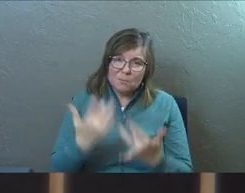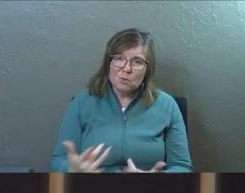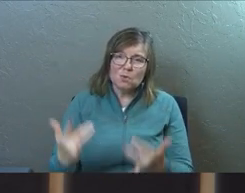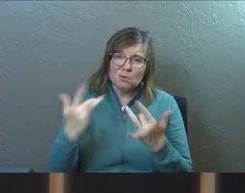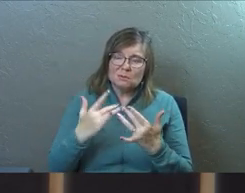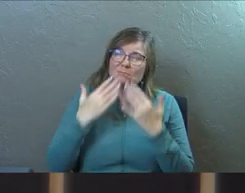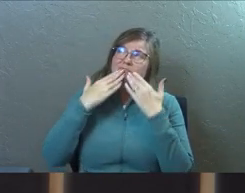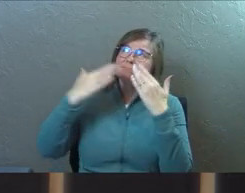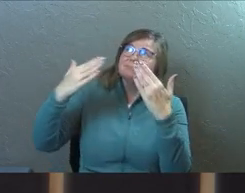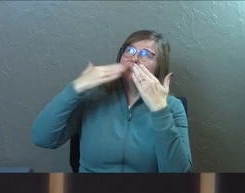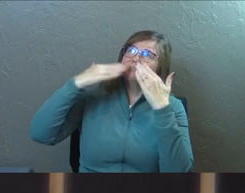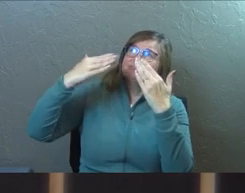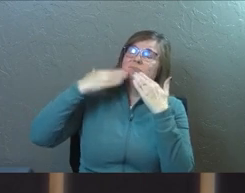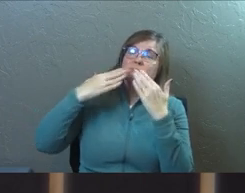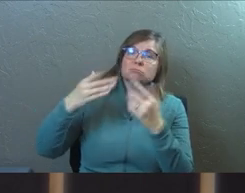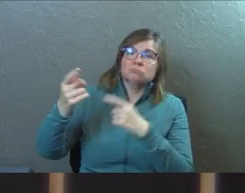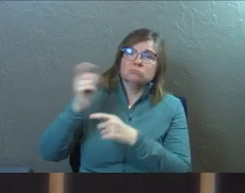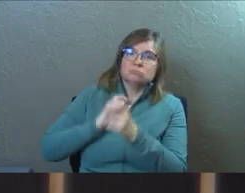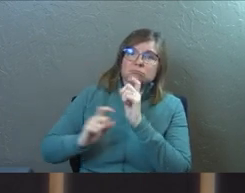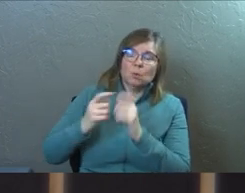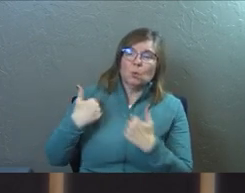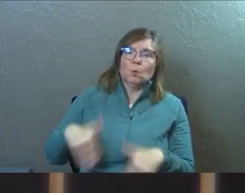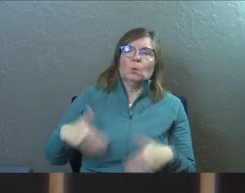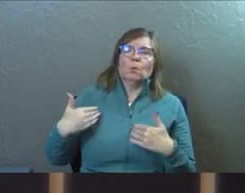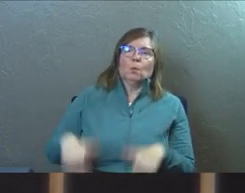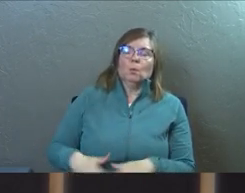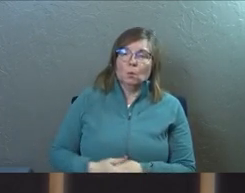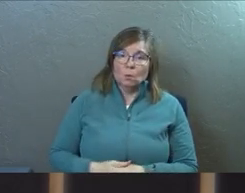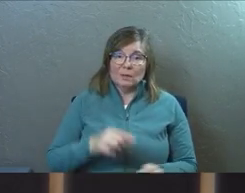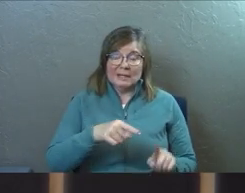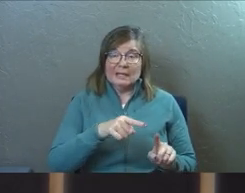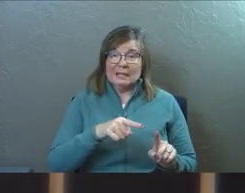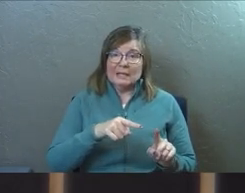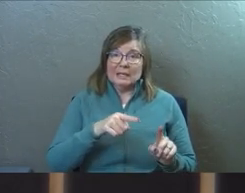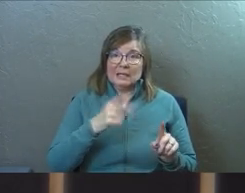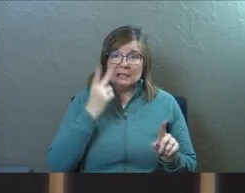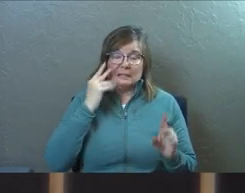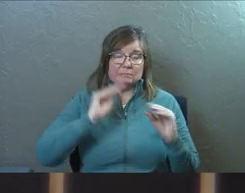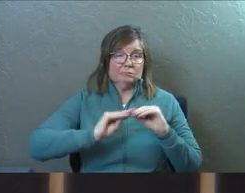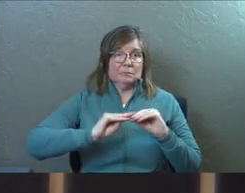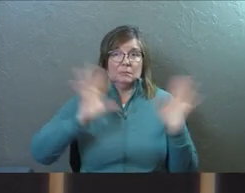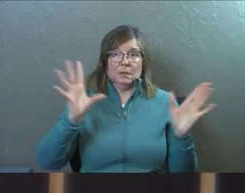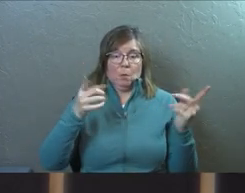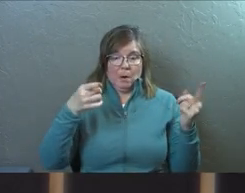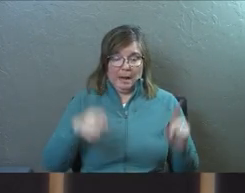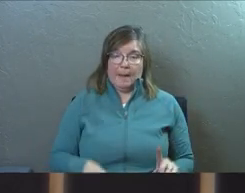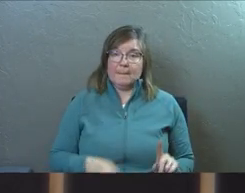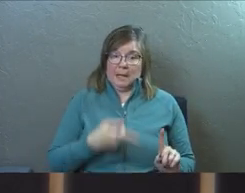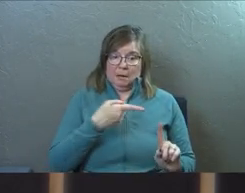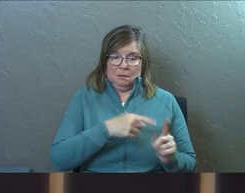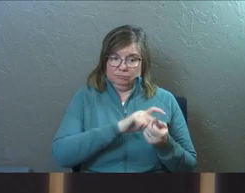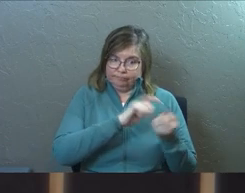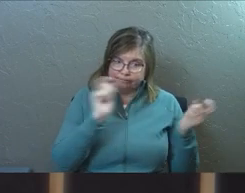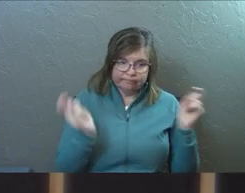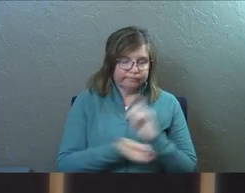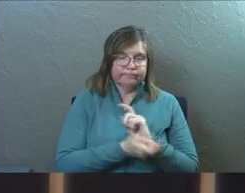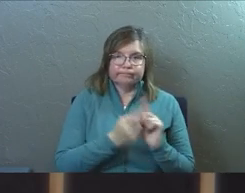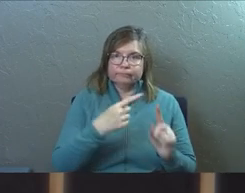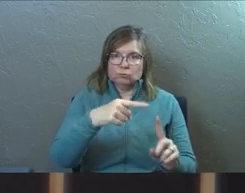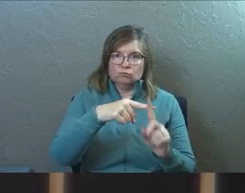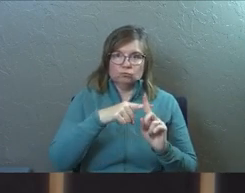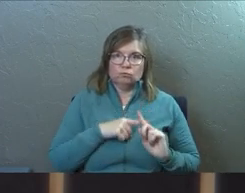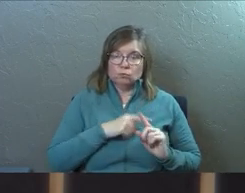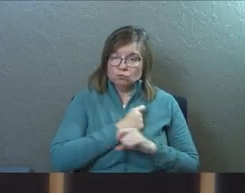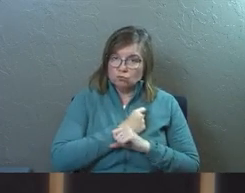how much gratitude he's got for what's been given to him. He has a clear-eyed view of what happened to him. He was rescued.